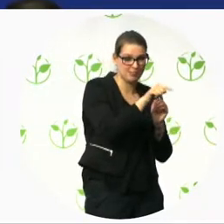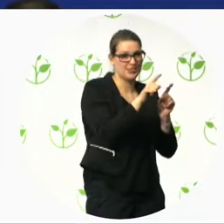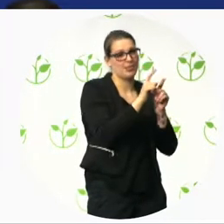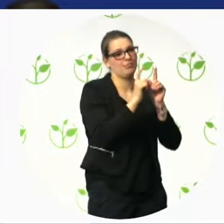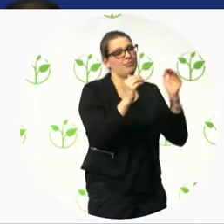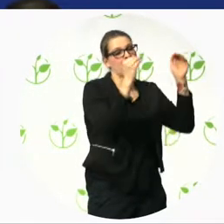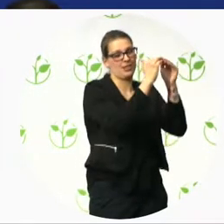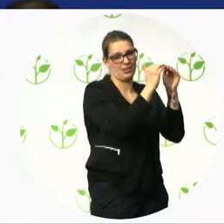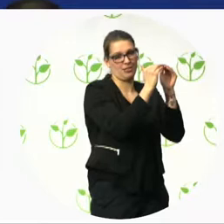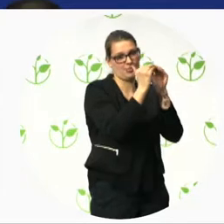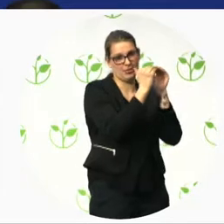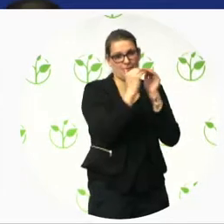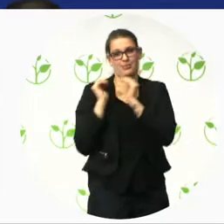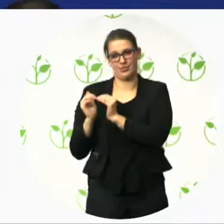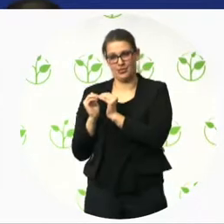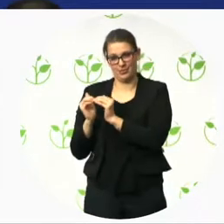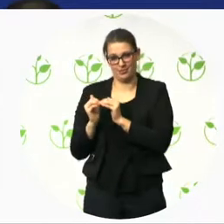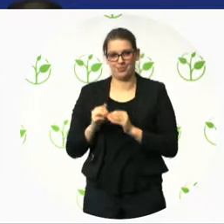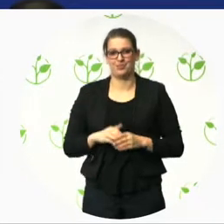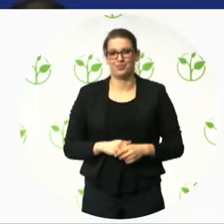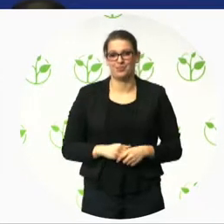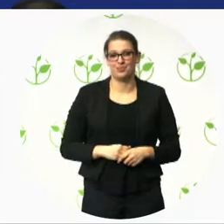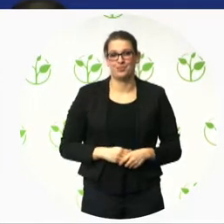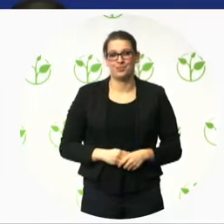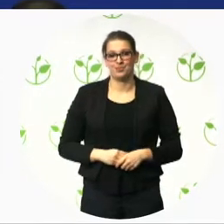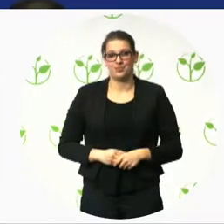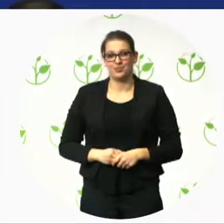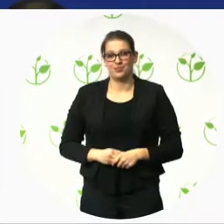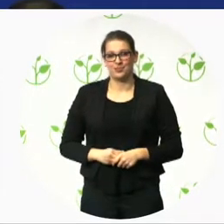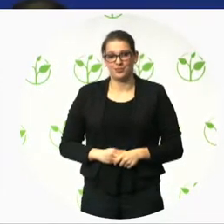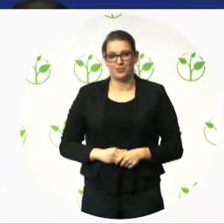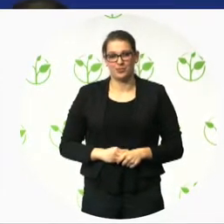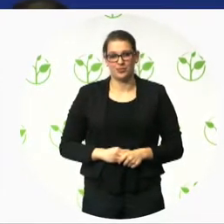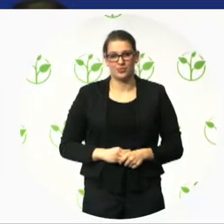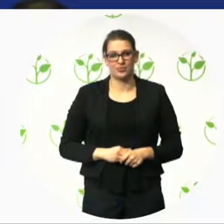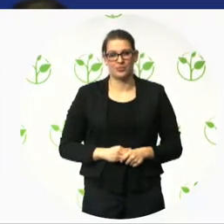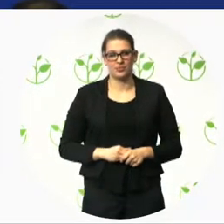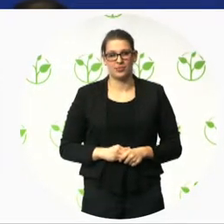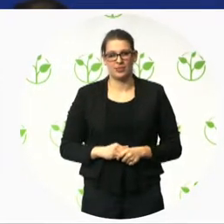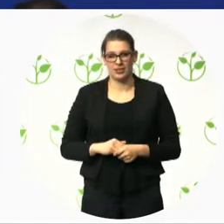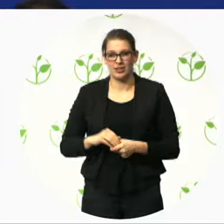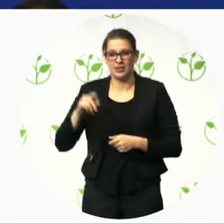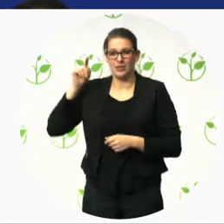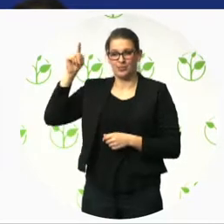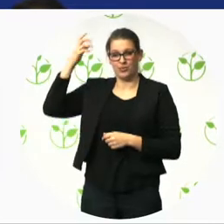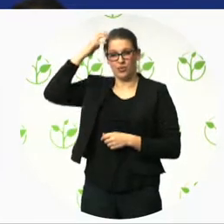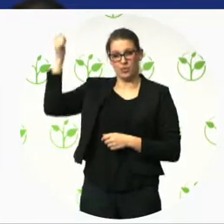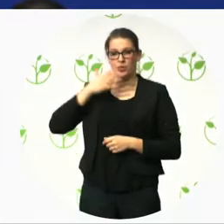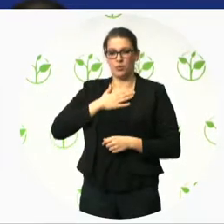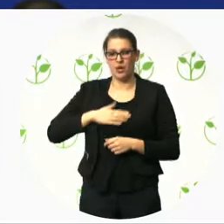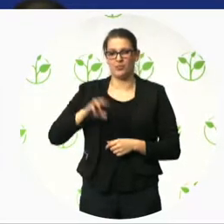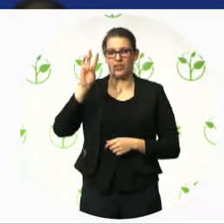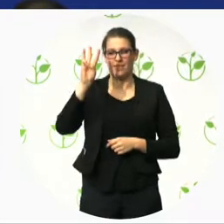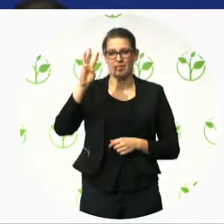way, with the development of the WCAG 2.1 guidelines. That sums up the